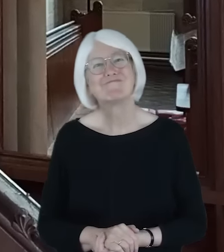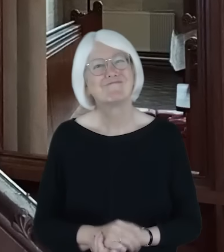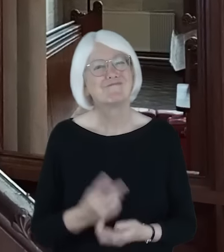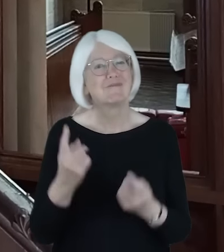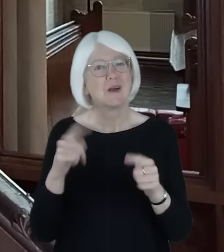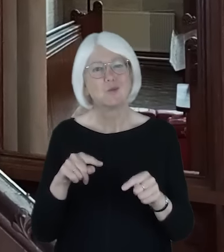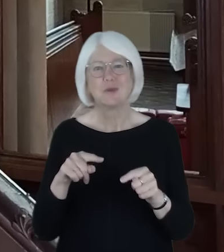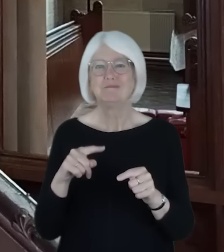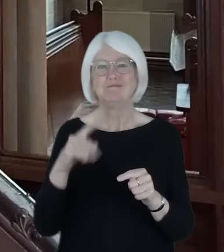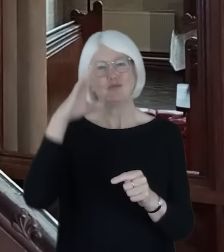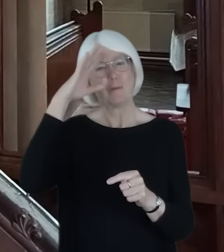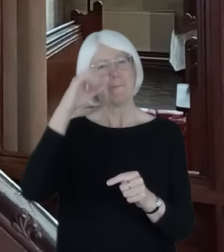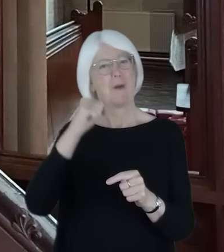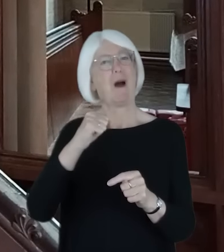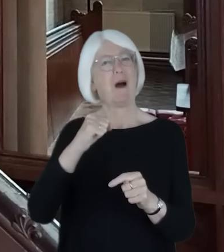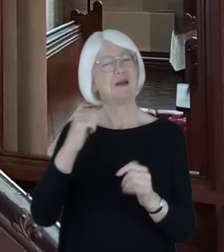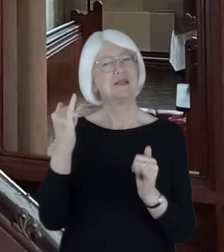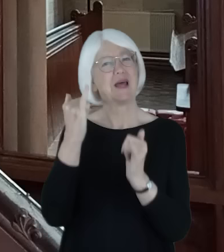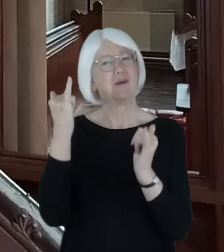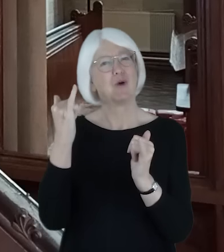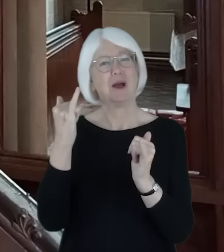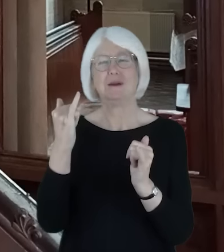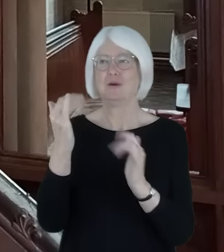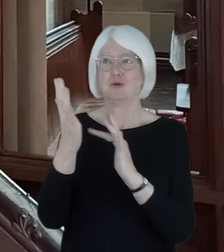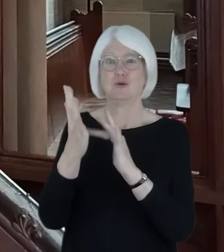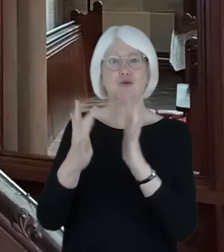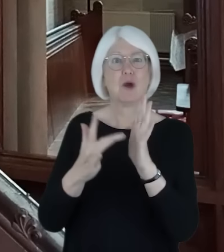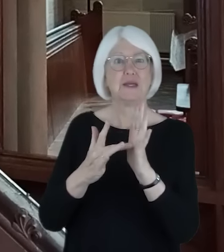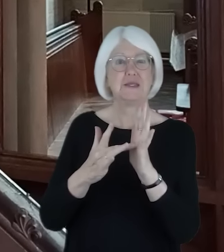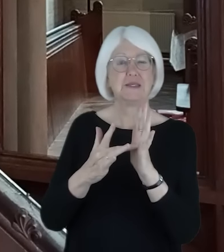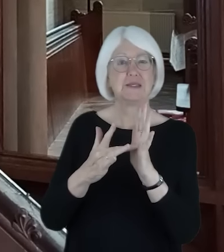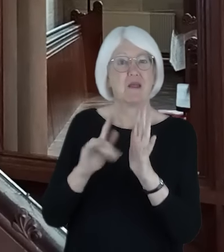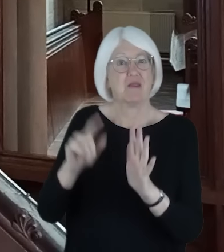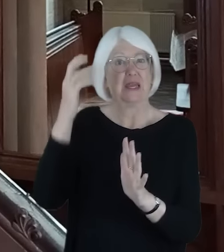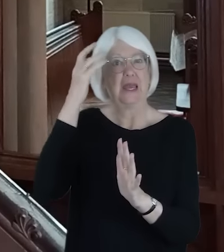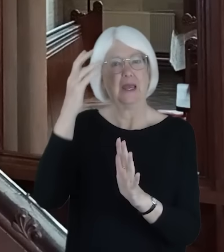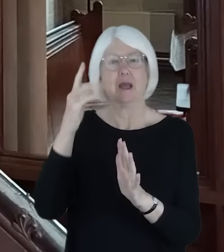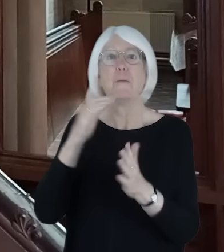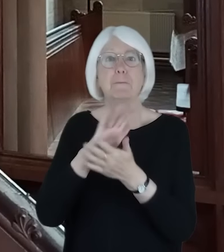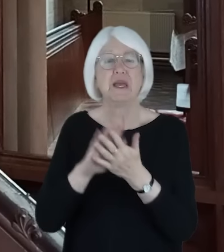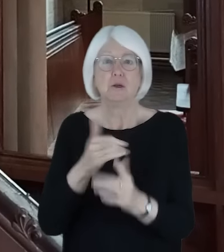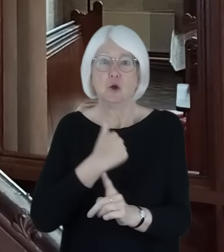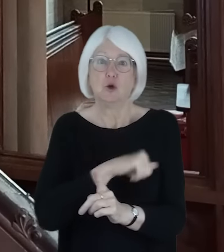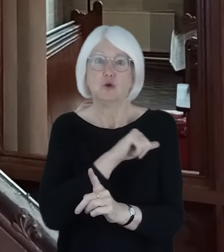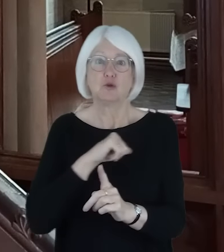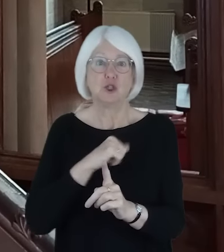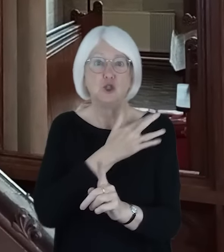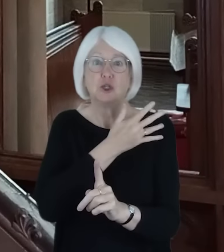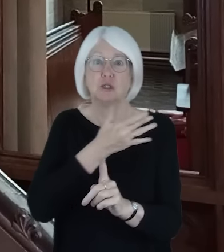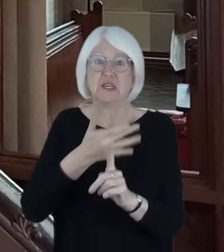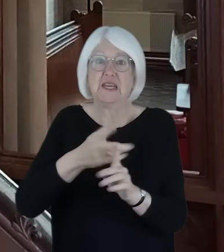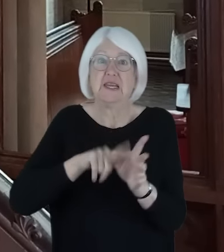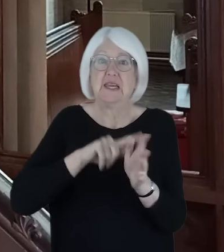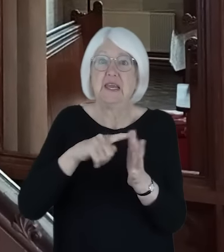As we come to celebrate the feast of Christ the King, we are coming to the close of our Christian year. We are looking